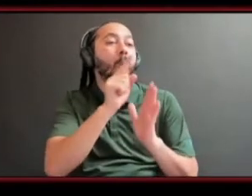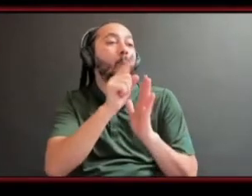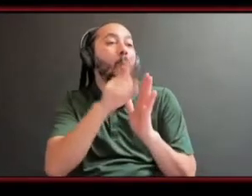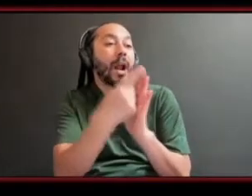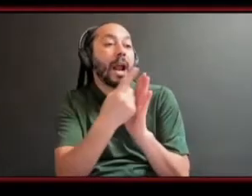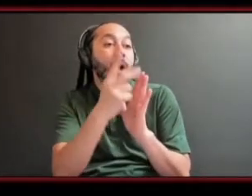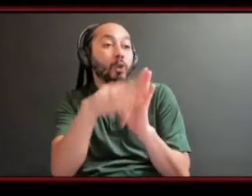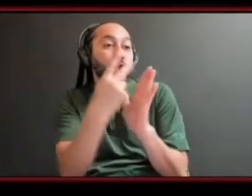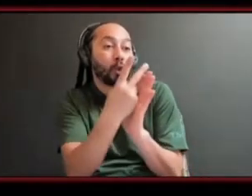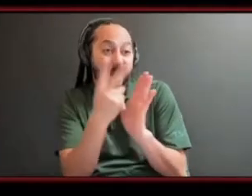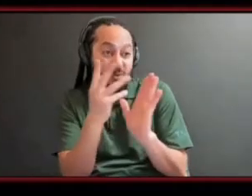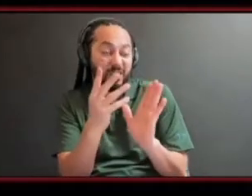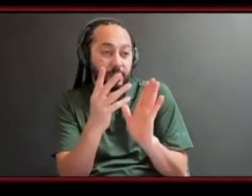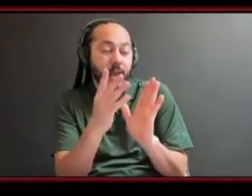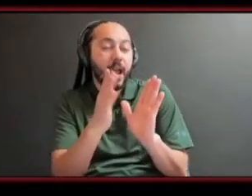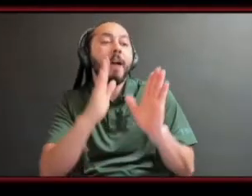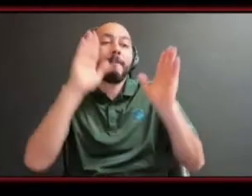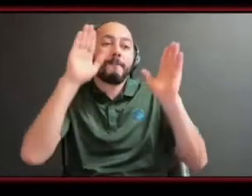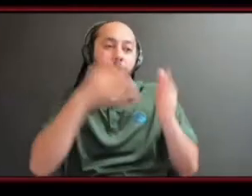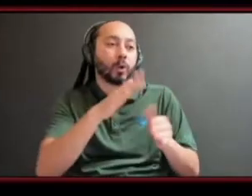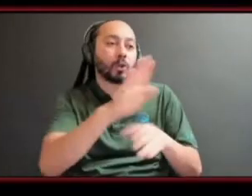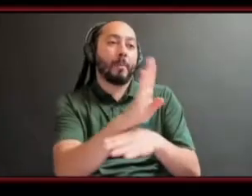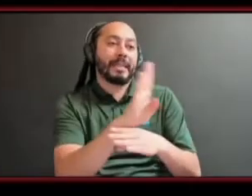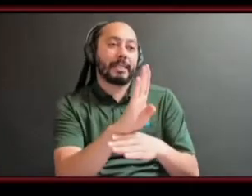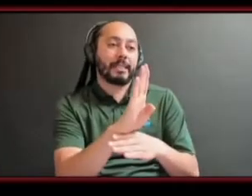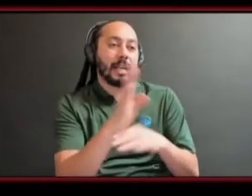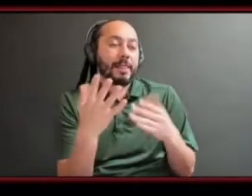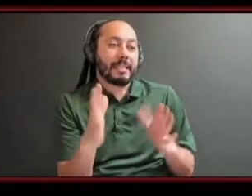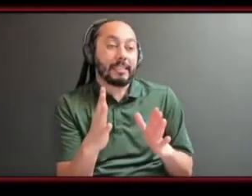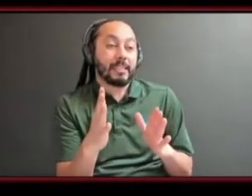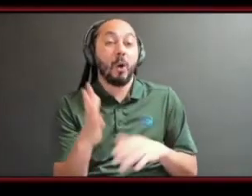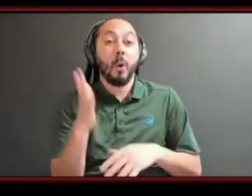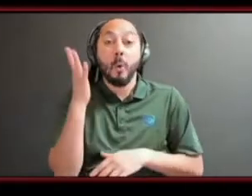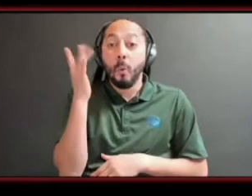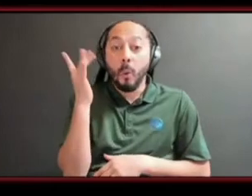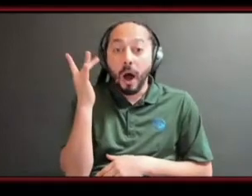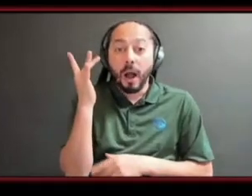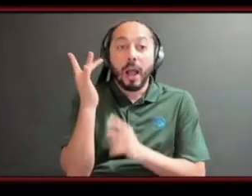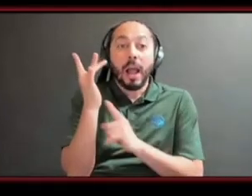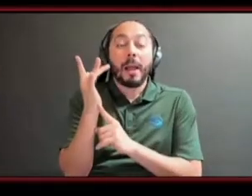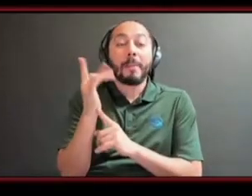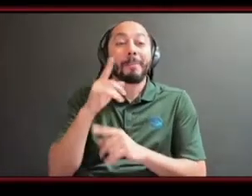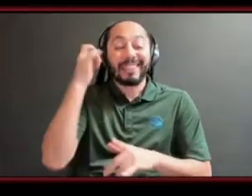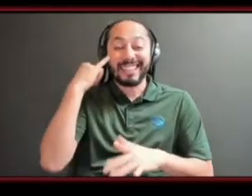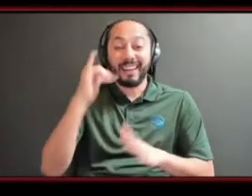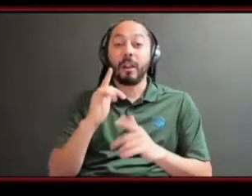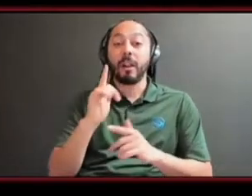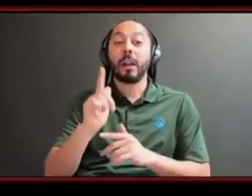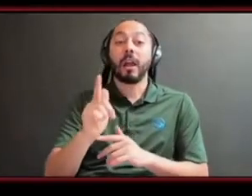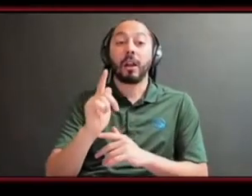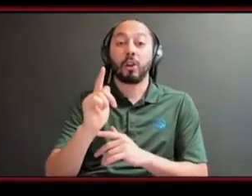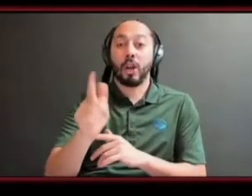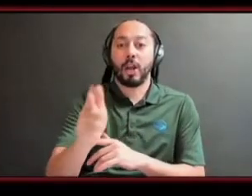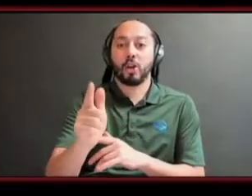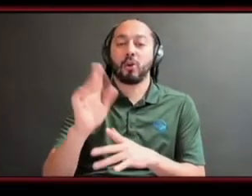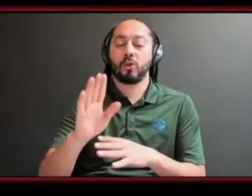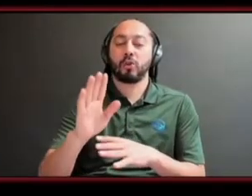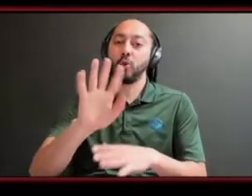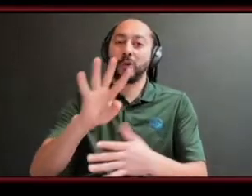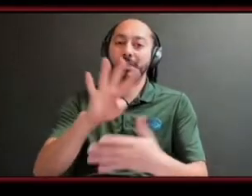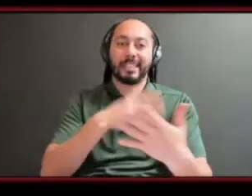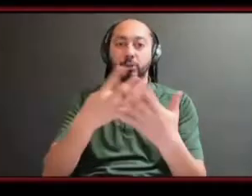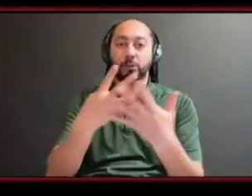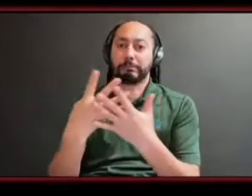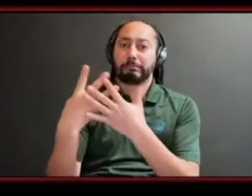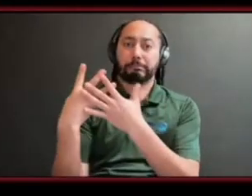that then when your day gets busy you'll still have that one to two hours you've always kept a note so i'd say that first if you have